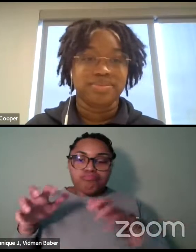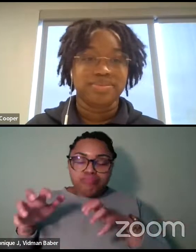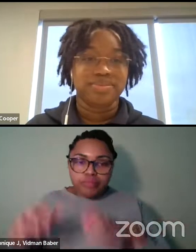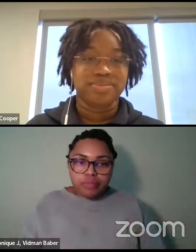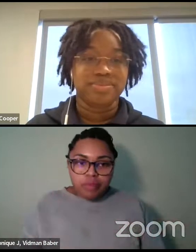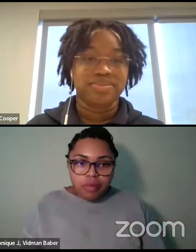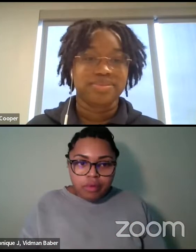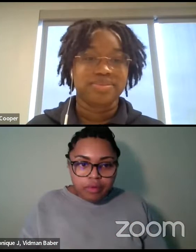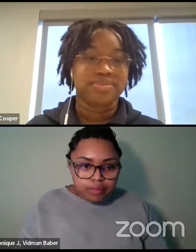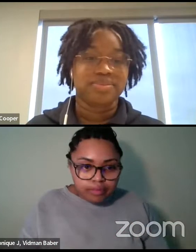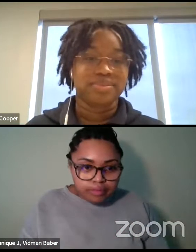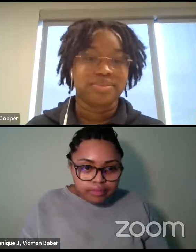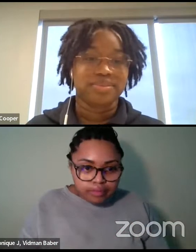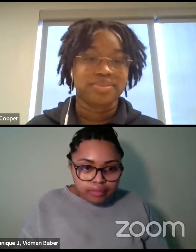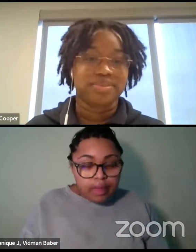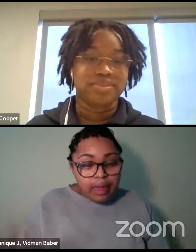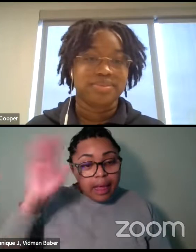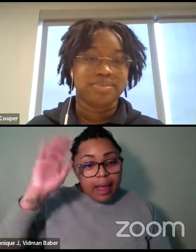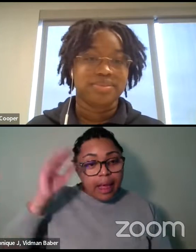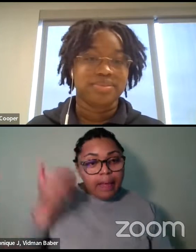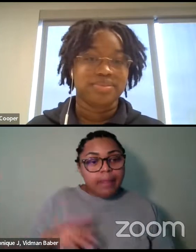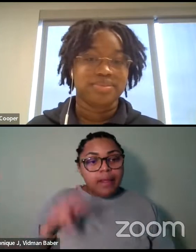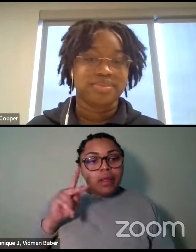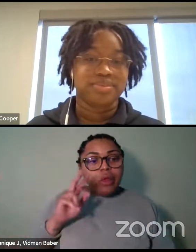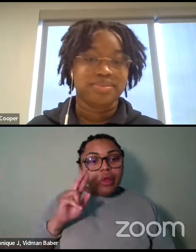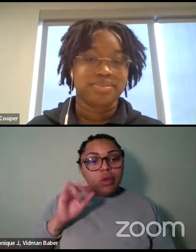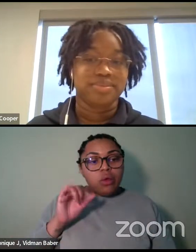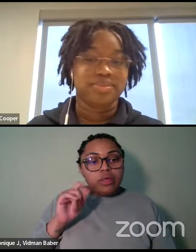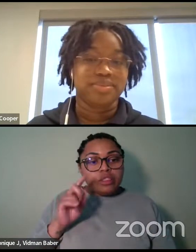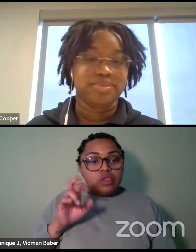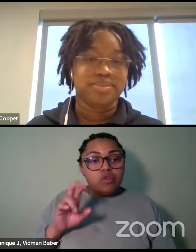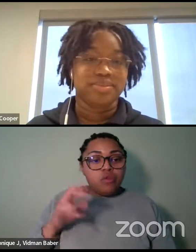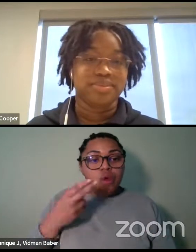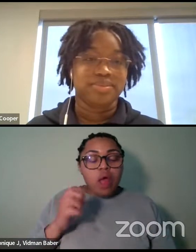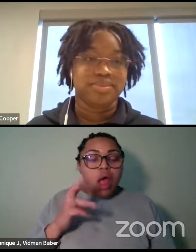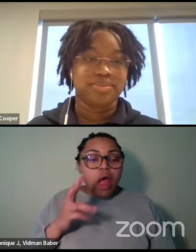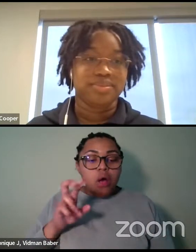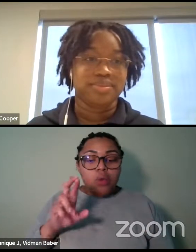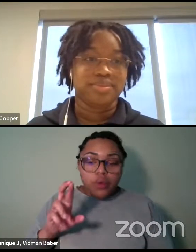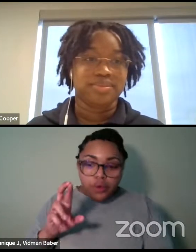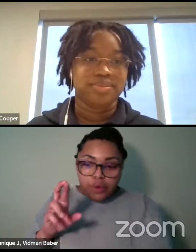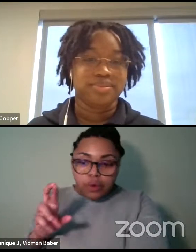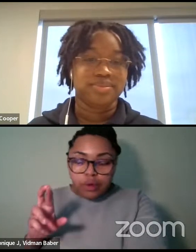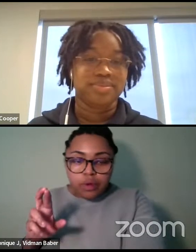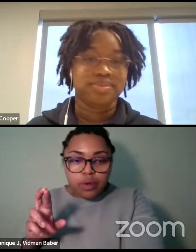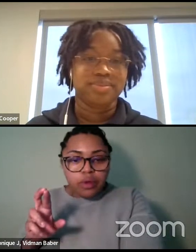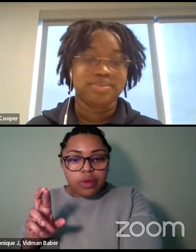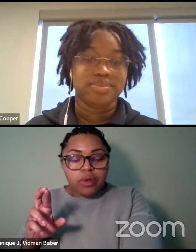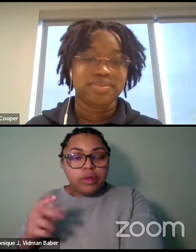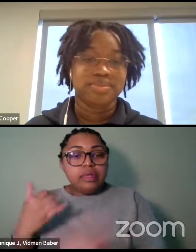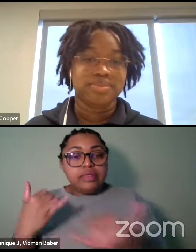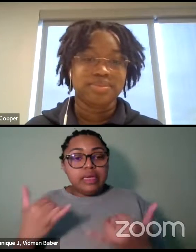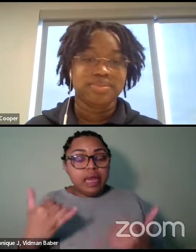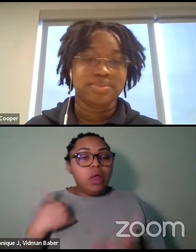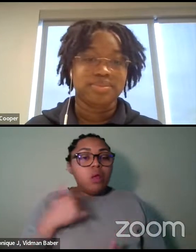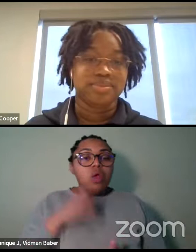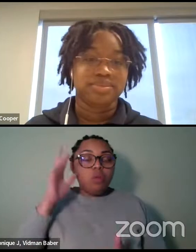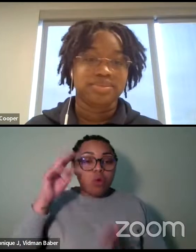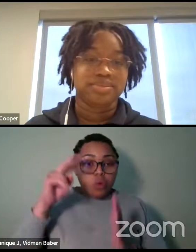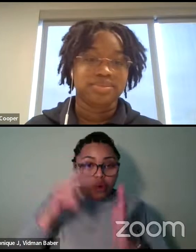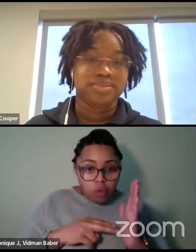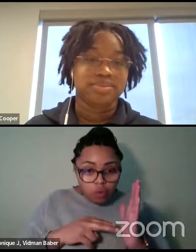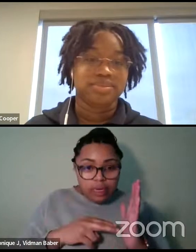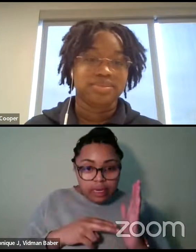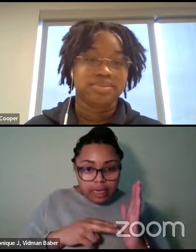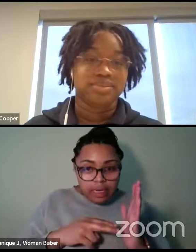I'm Chris Howard, the Chief Relations Officer here at BIMS, and today we will be reading Mermaid Kinsey, Protected at the Deep, which